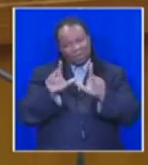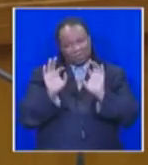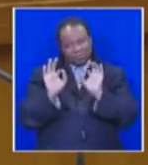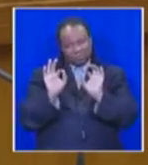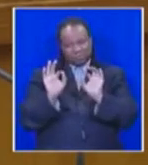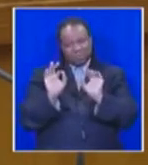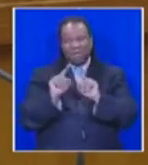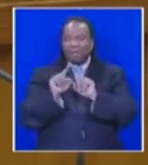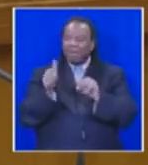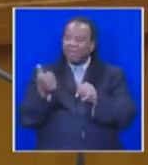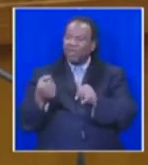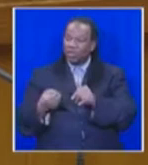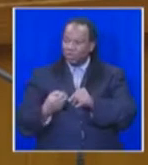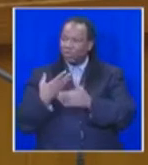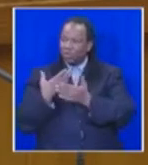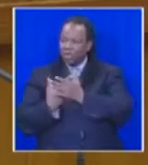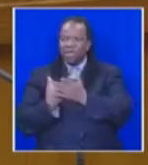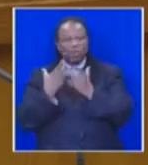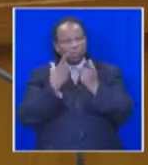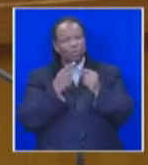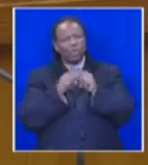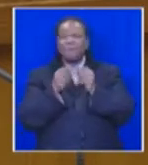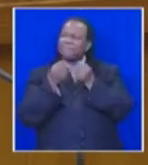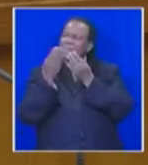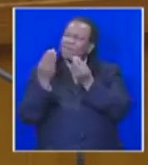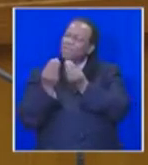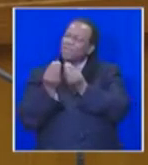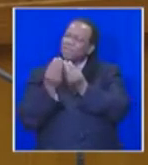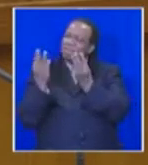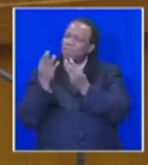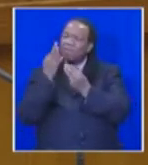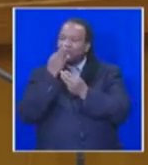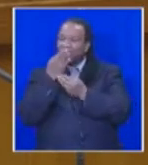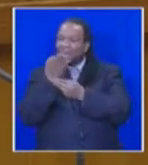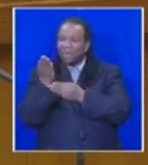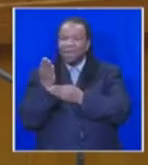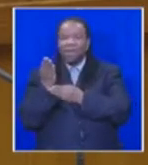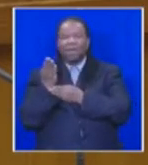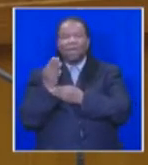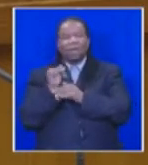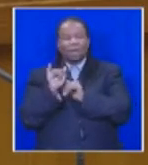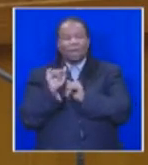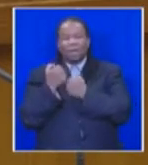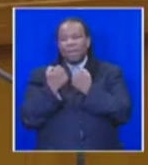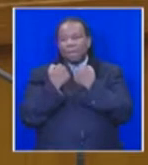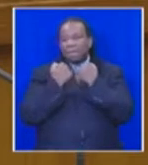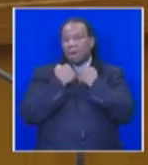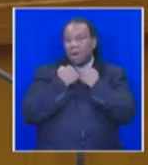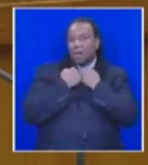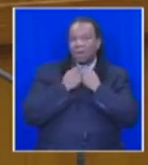be emulated by young people out there. There are many things that are being said out there that are causing parents to blame